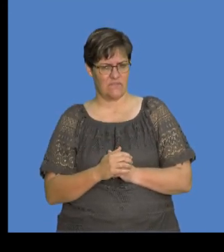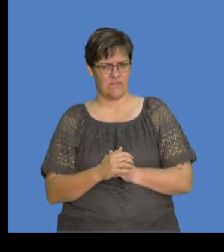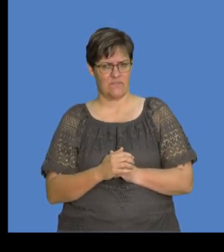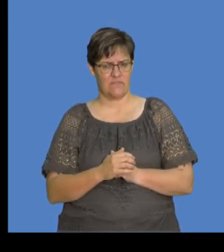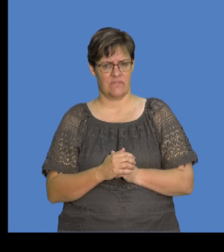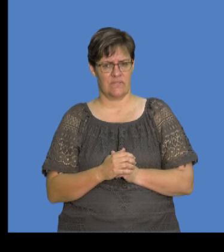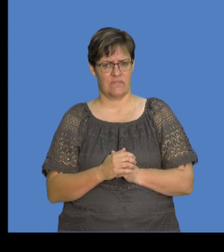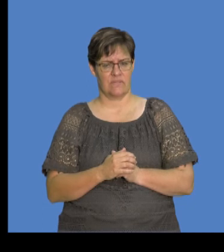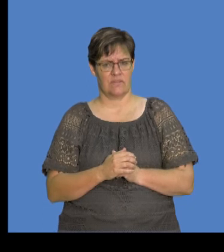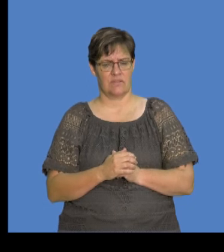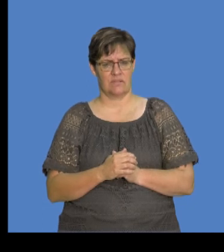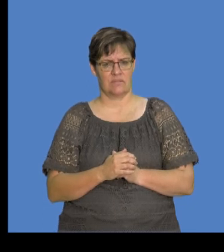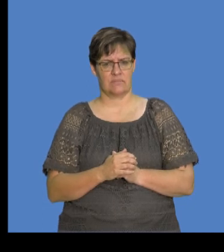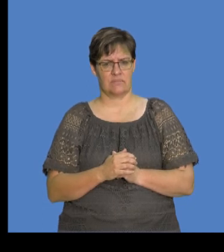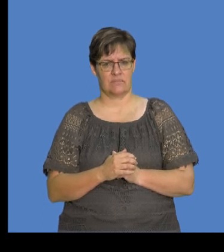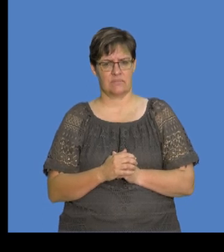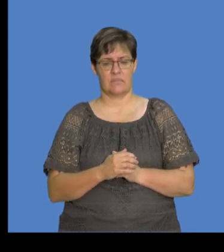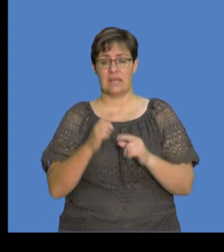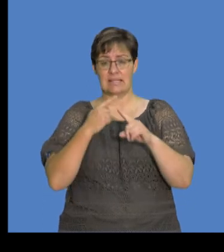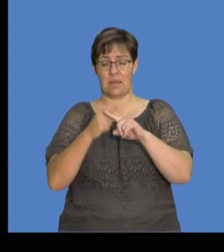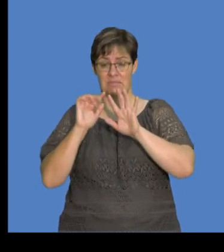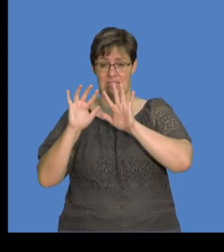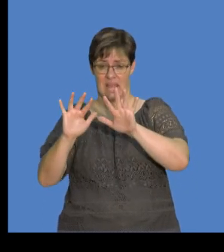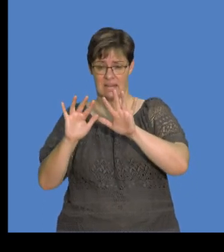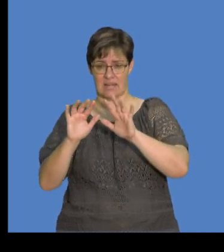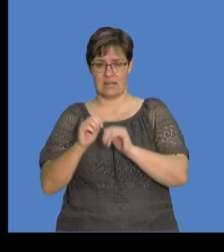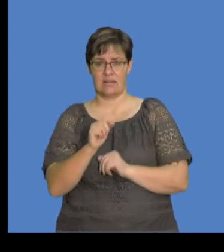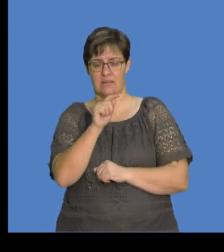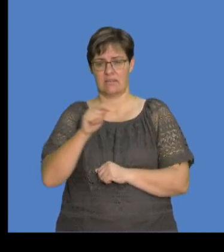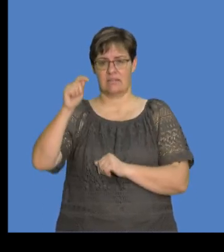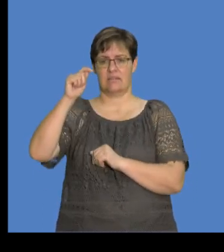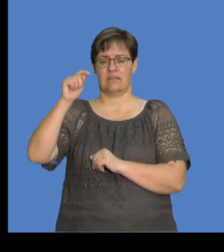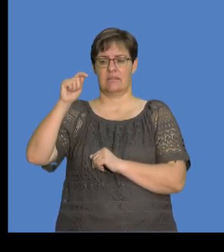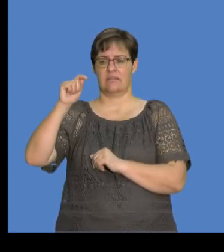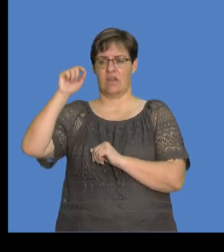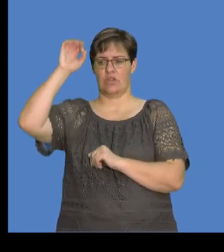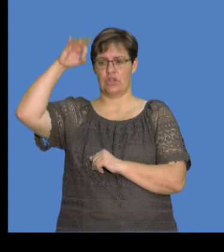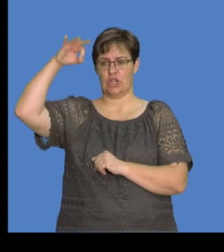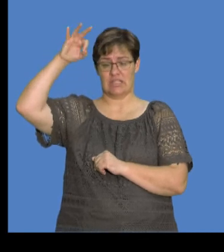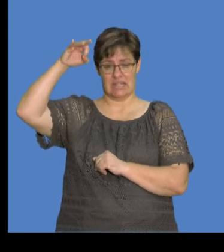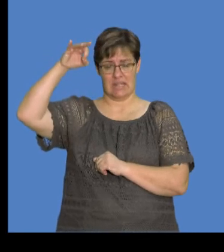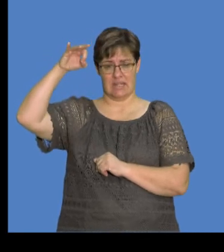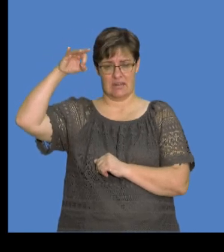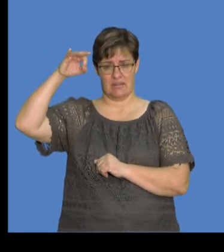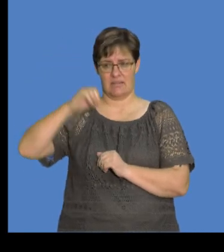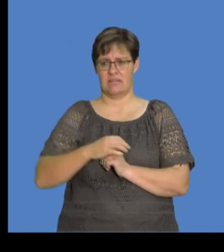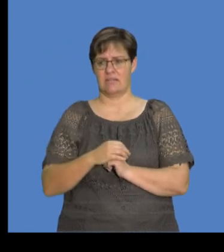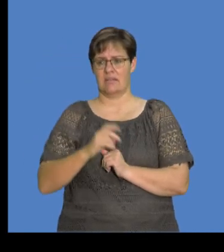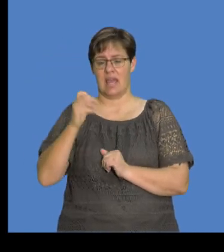.375 times 10 exponent 13 electrons